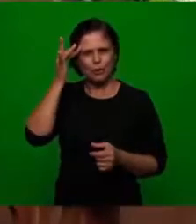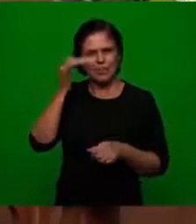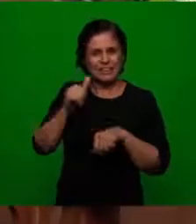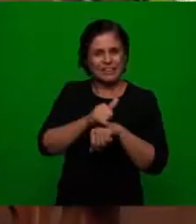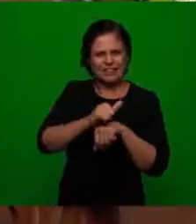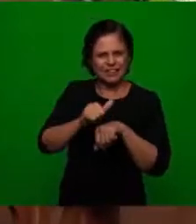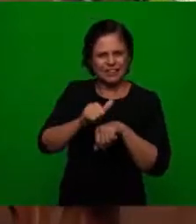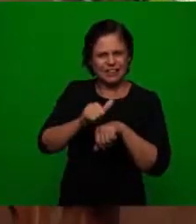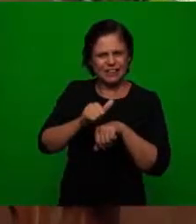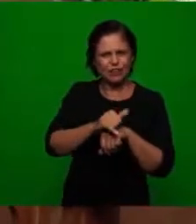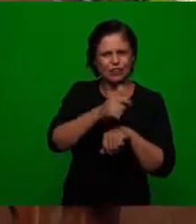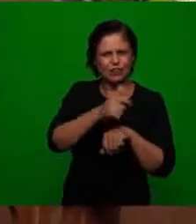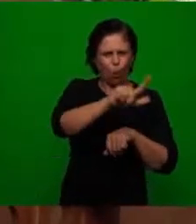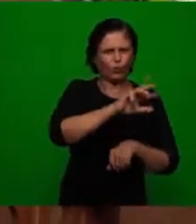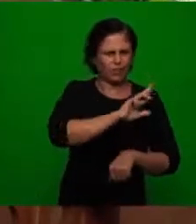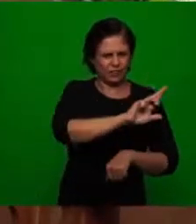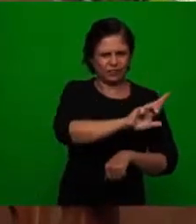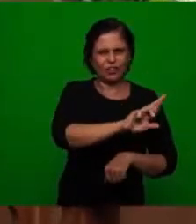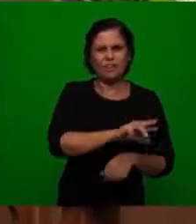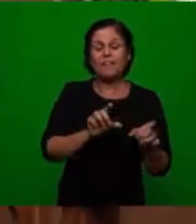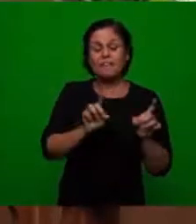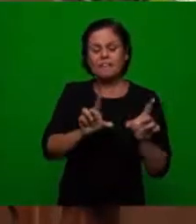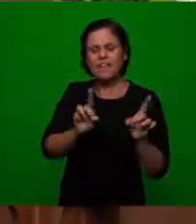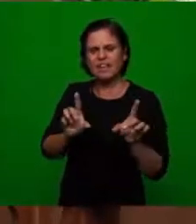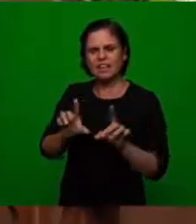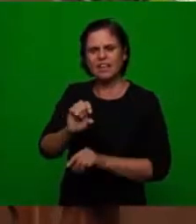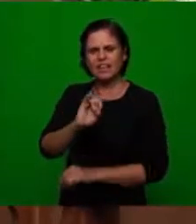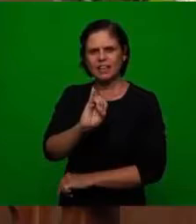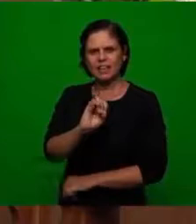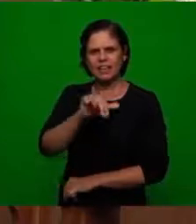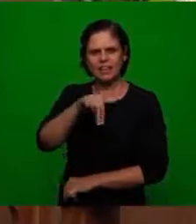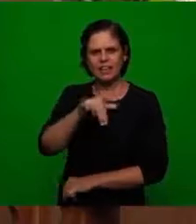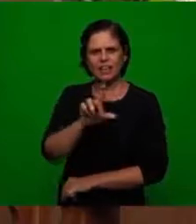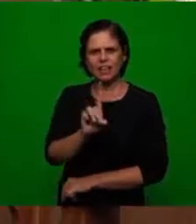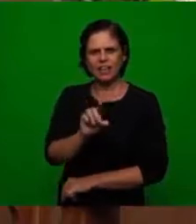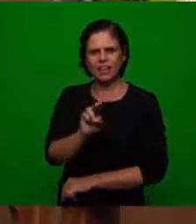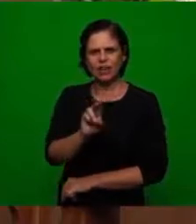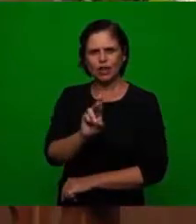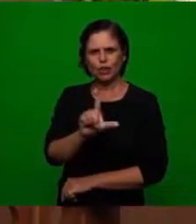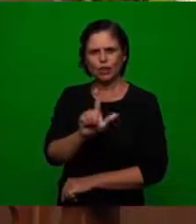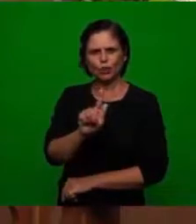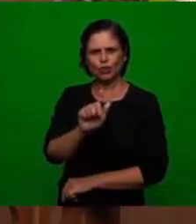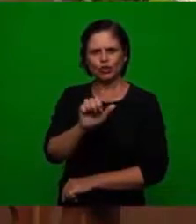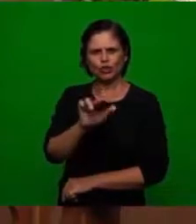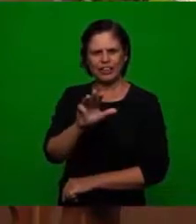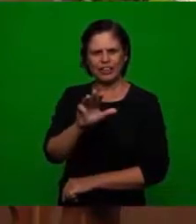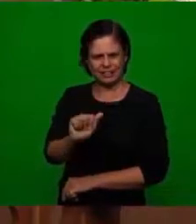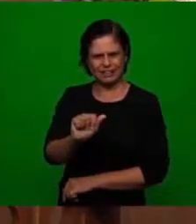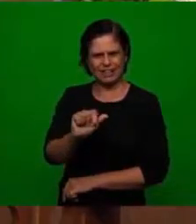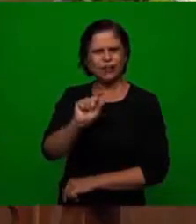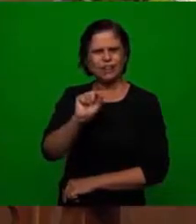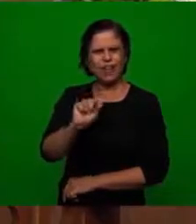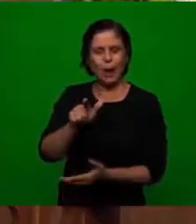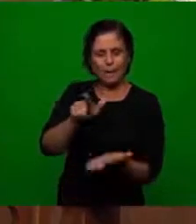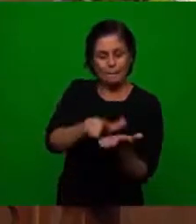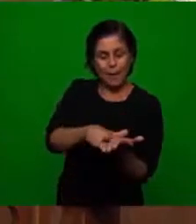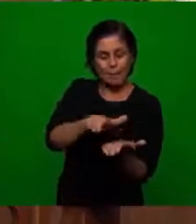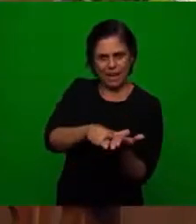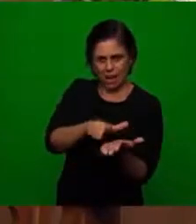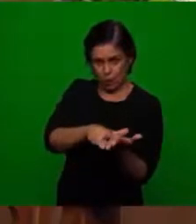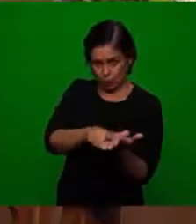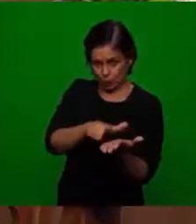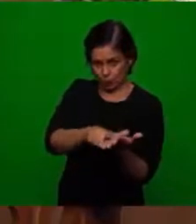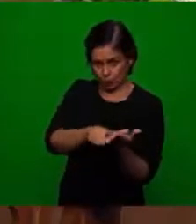they also sold indulgences what was an indulgence indulgence was a piece of paper that was